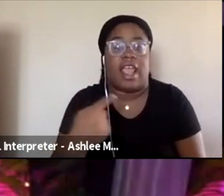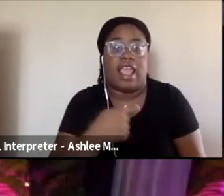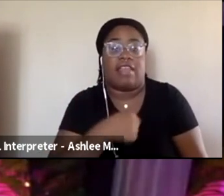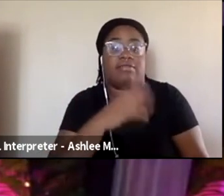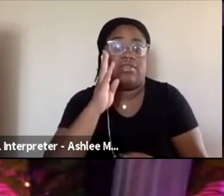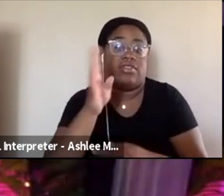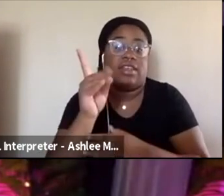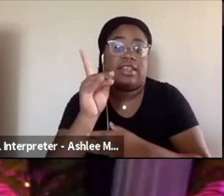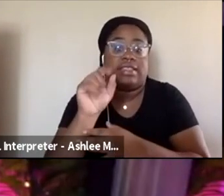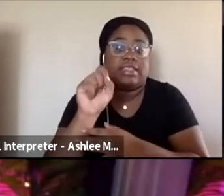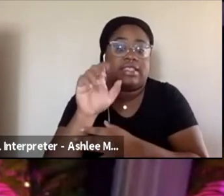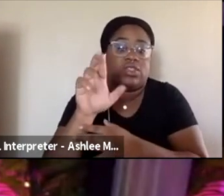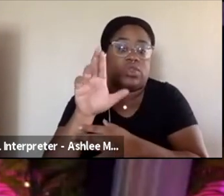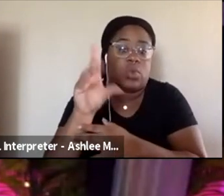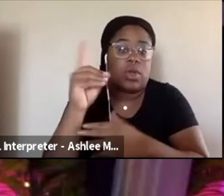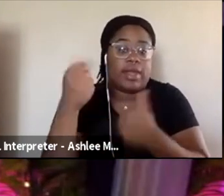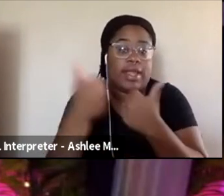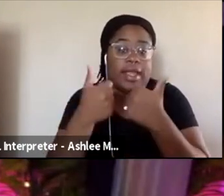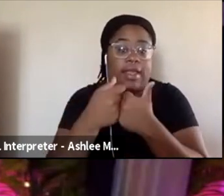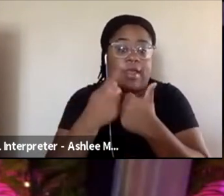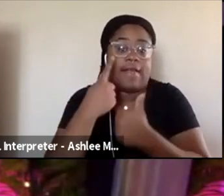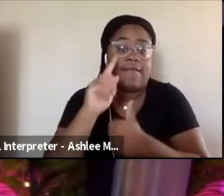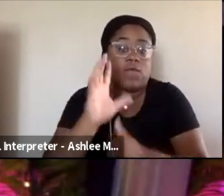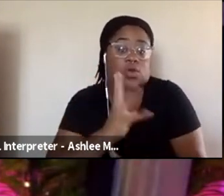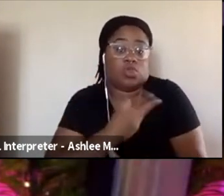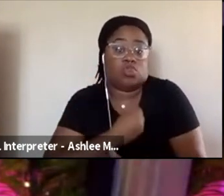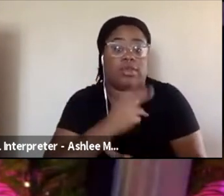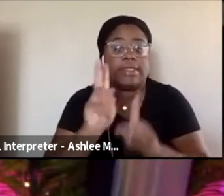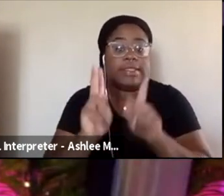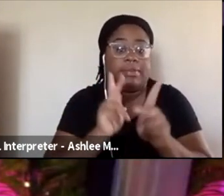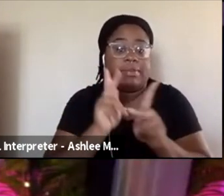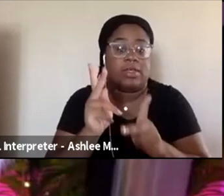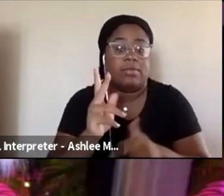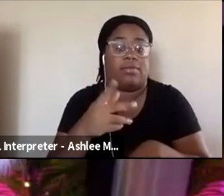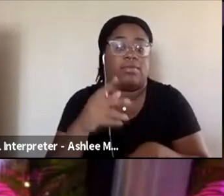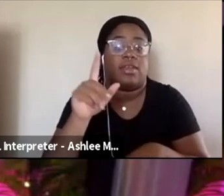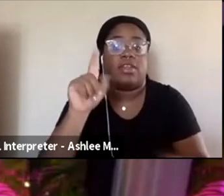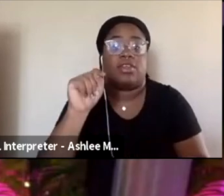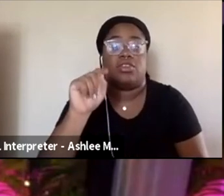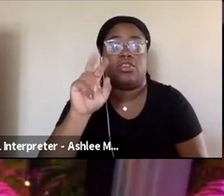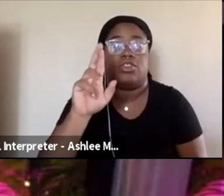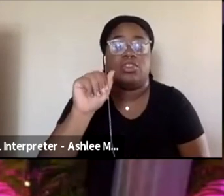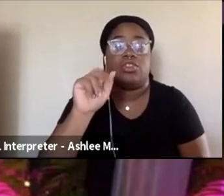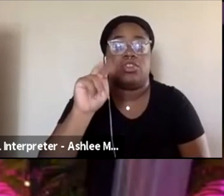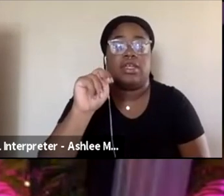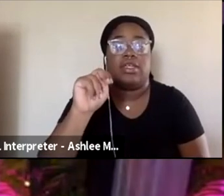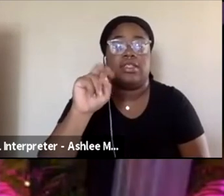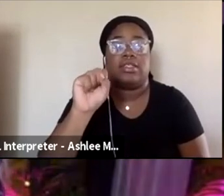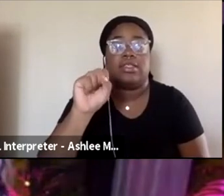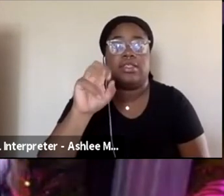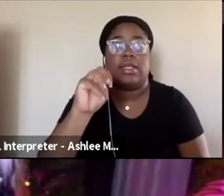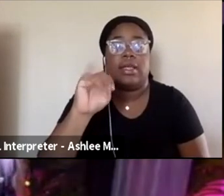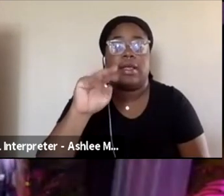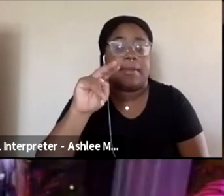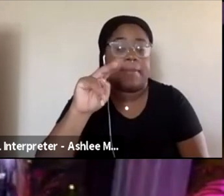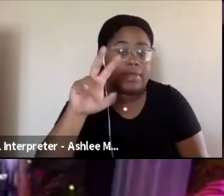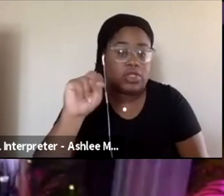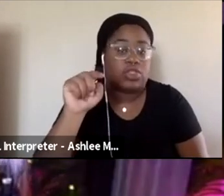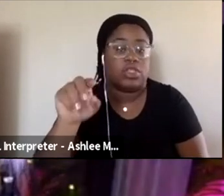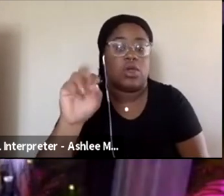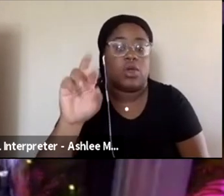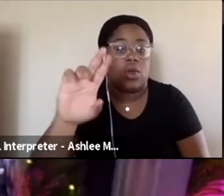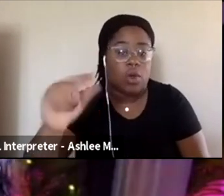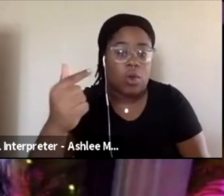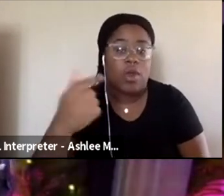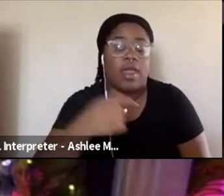for trans people. If you're trans and you want to play games with other trans people, it's TransmissionGaming.org. I'm on Twitter at Nicotine